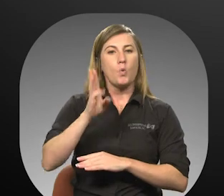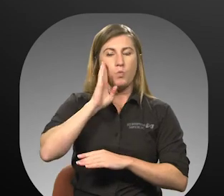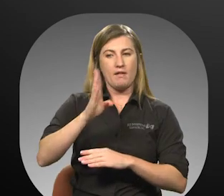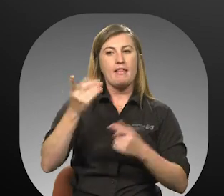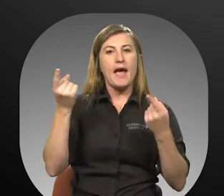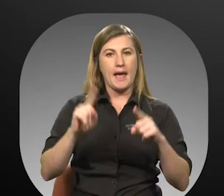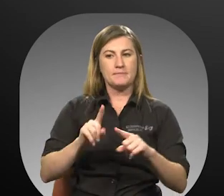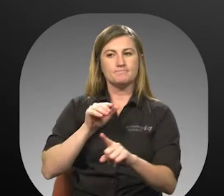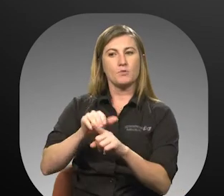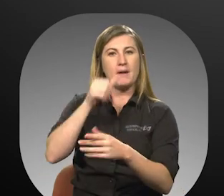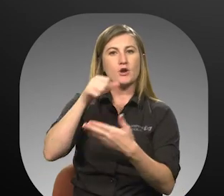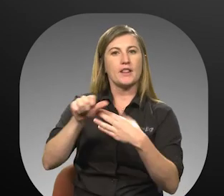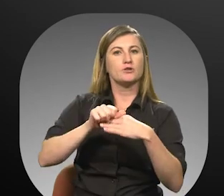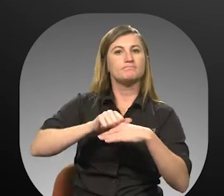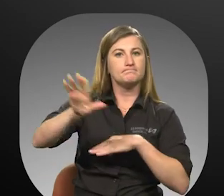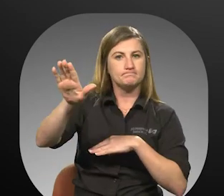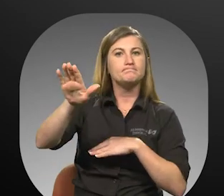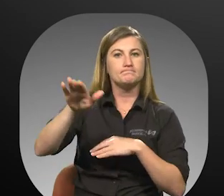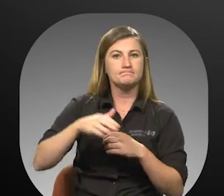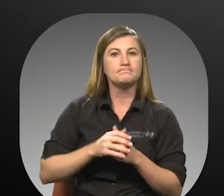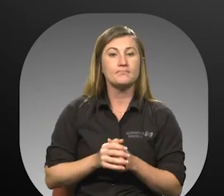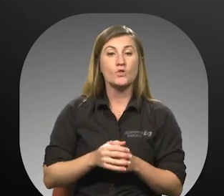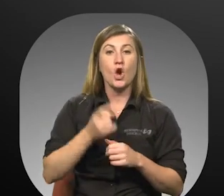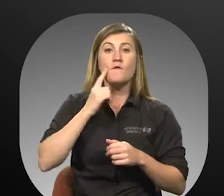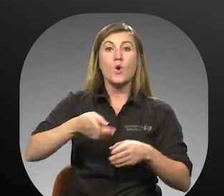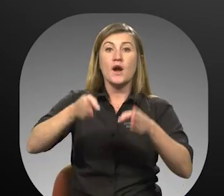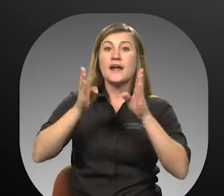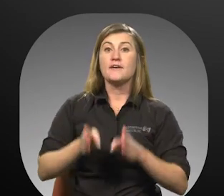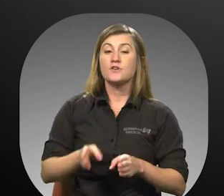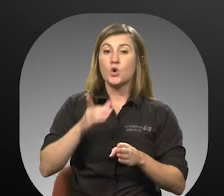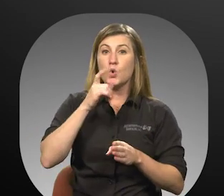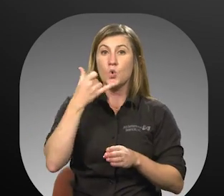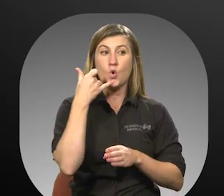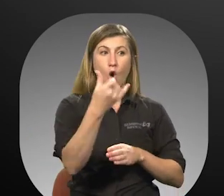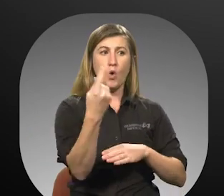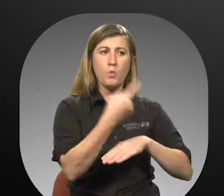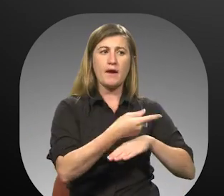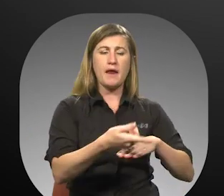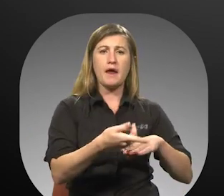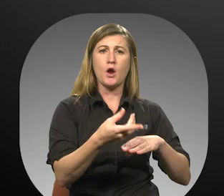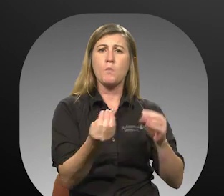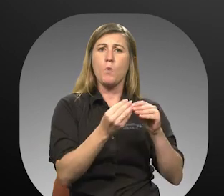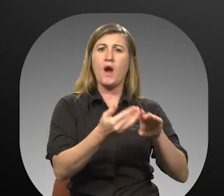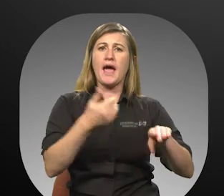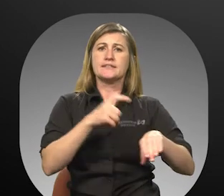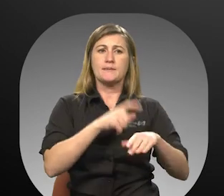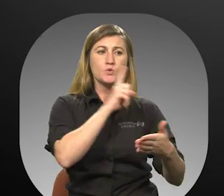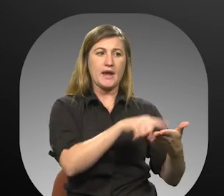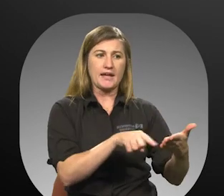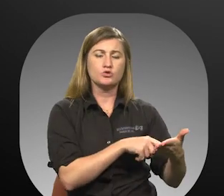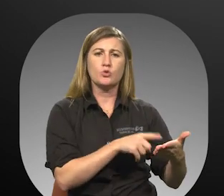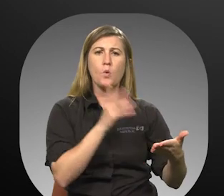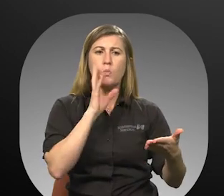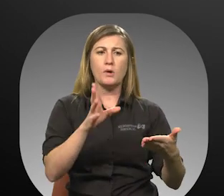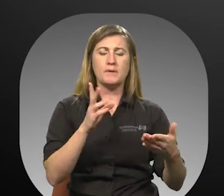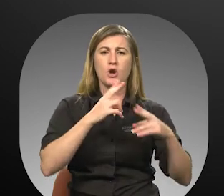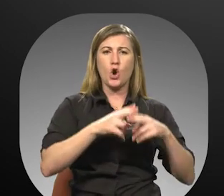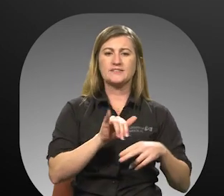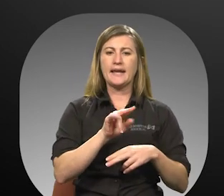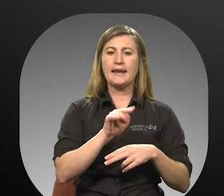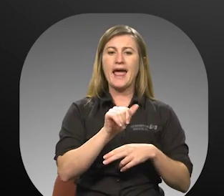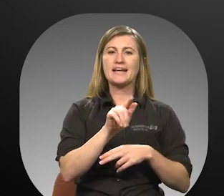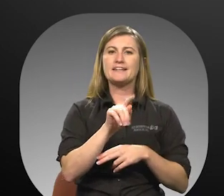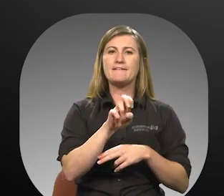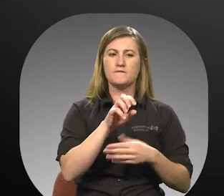will result in a reminder letter. For individuals who call in a day or more ahead to cancel a trip, the trip will be made inactive